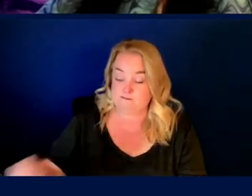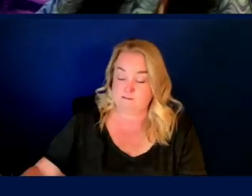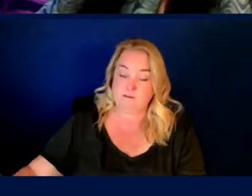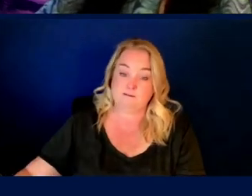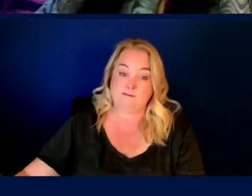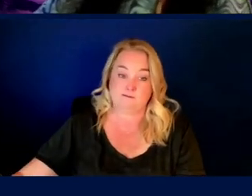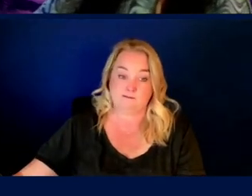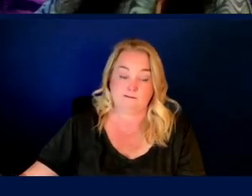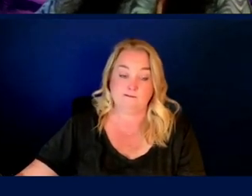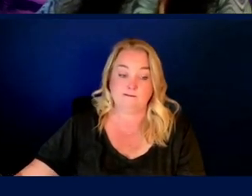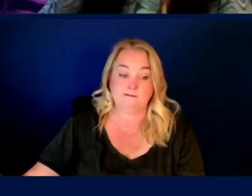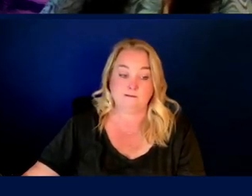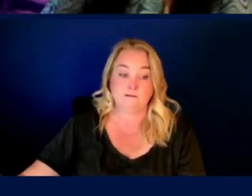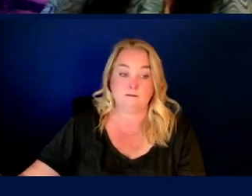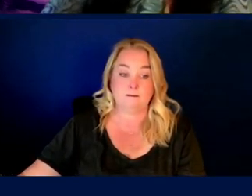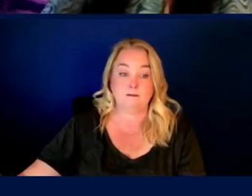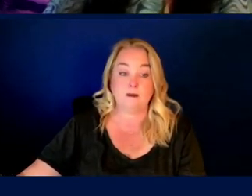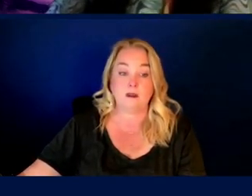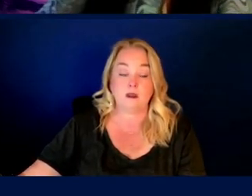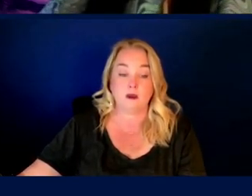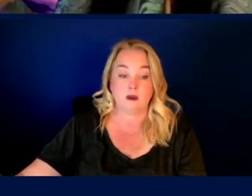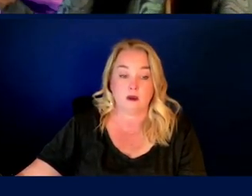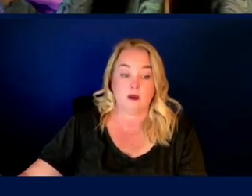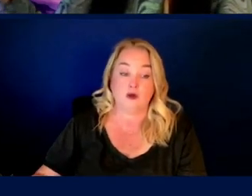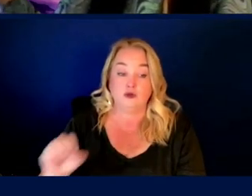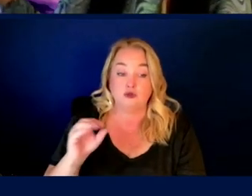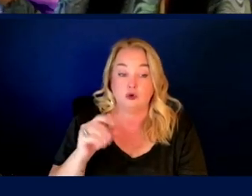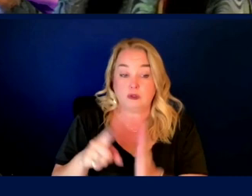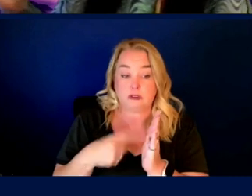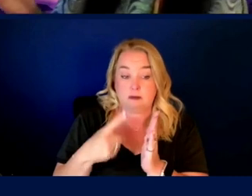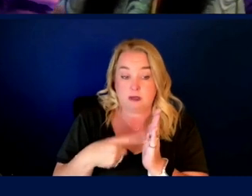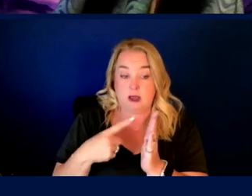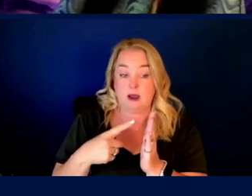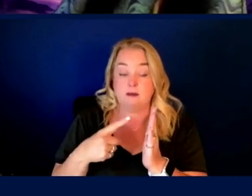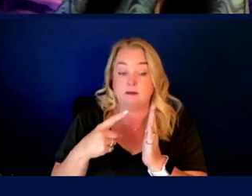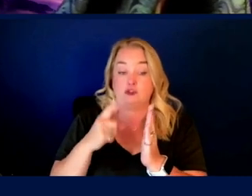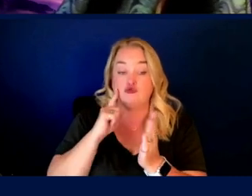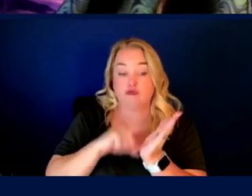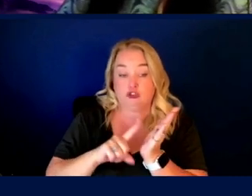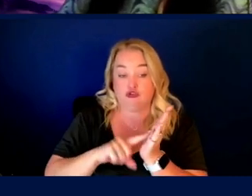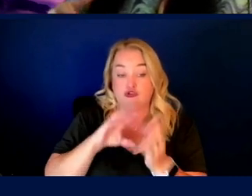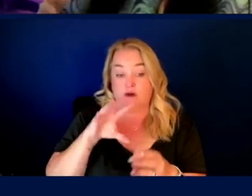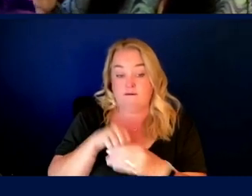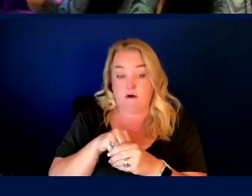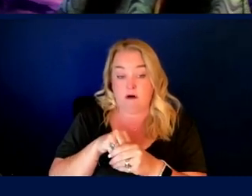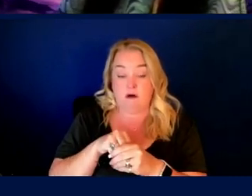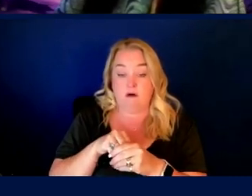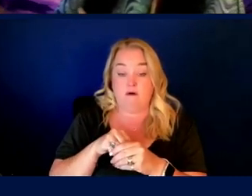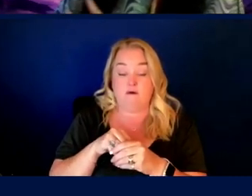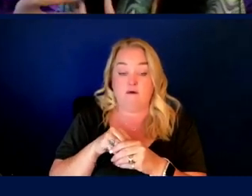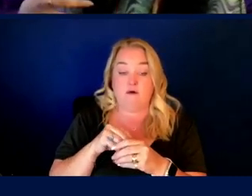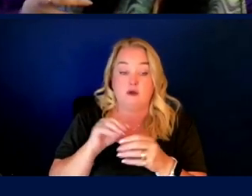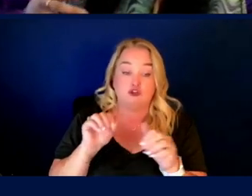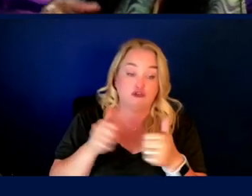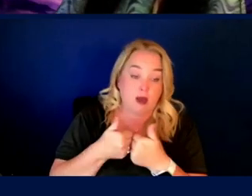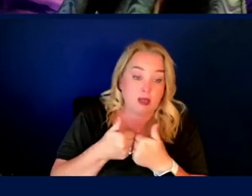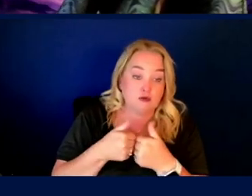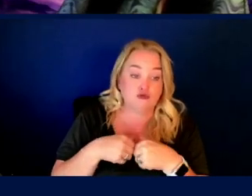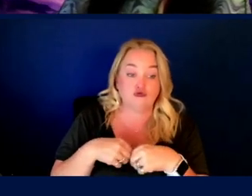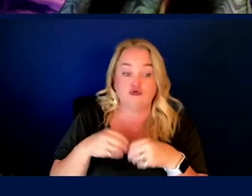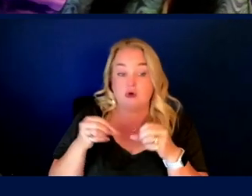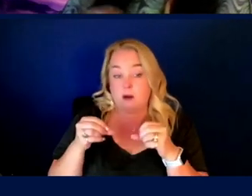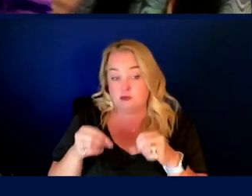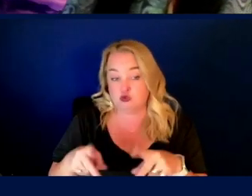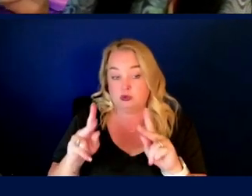So small end data, uh, while other types of space research may, uh, experience the, both the challenges and the